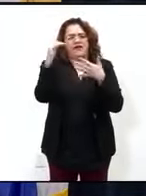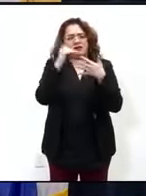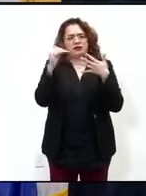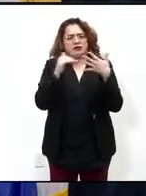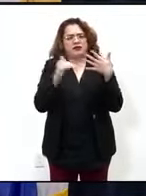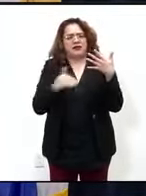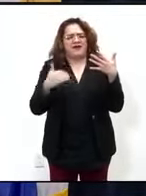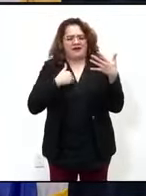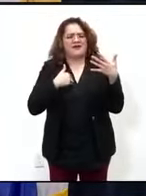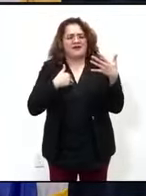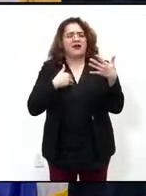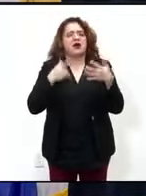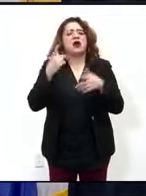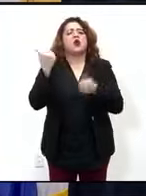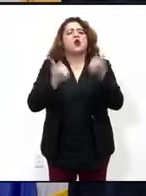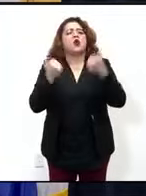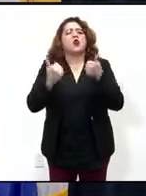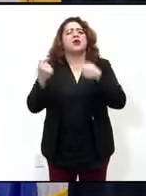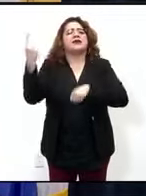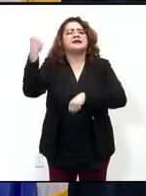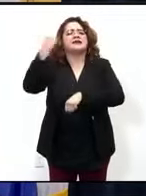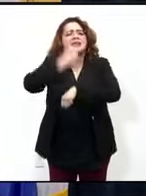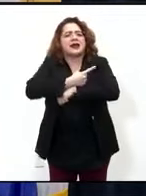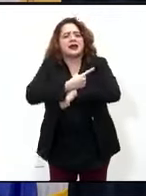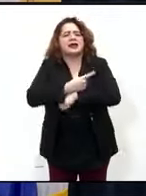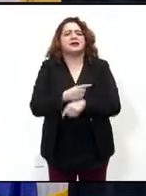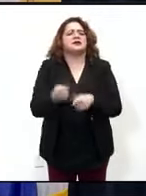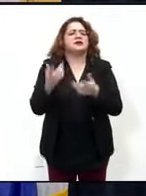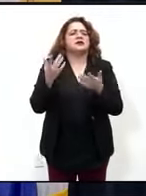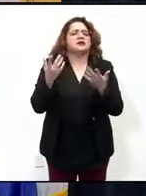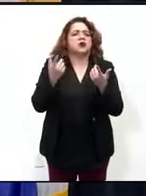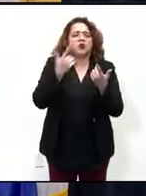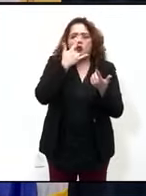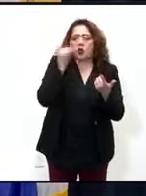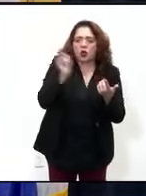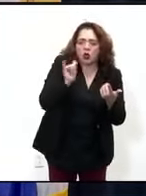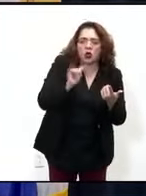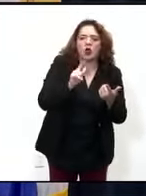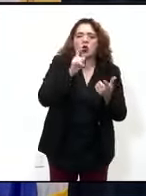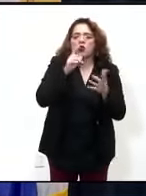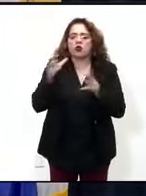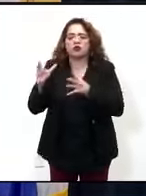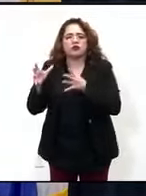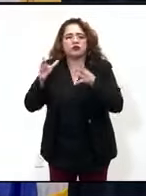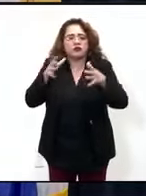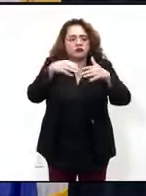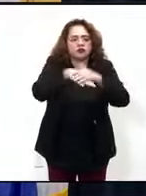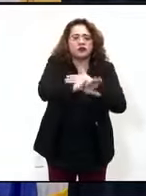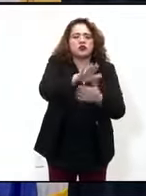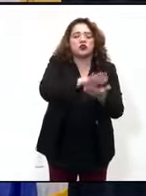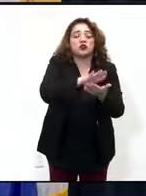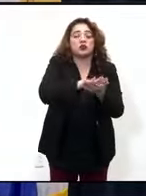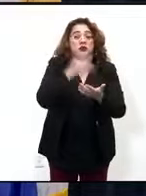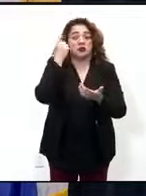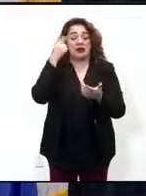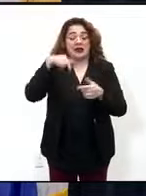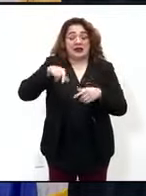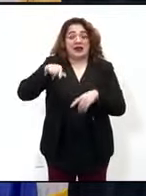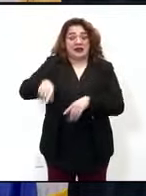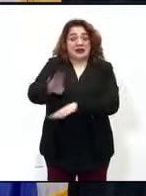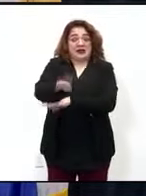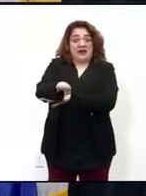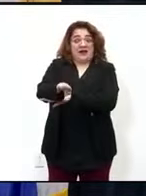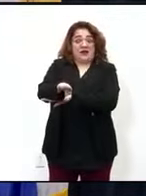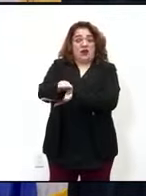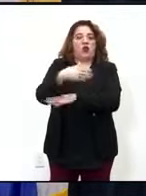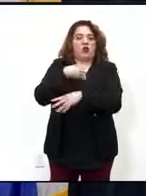with some dates in mind that the community can rely on. This information is also going out to our stakeholders in the school district this afternoon as